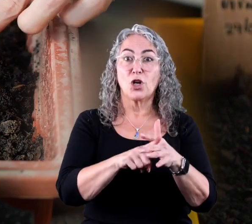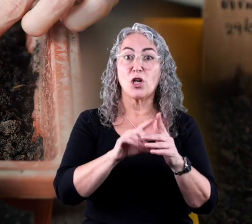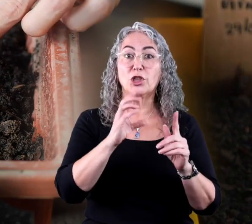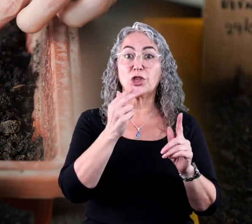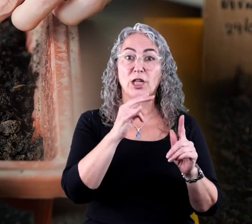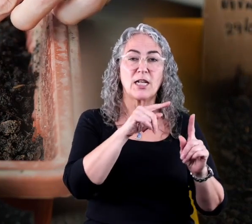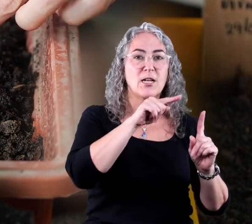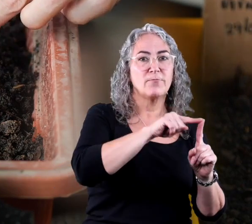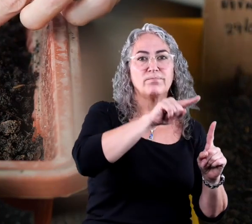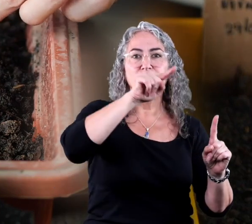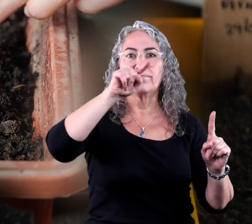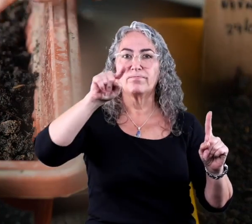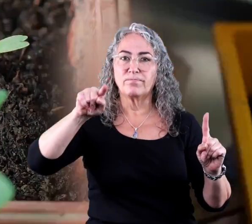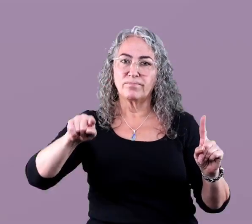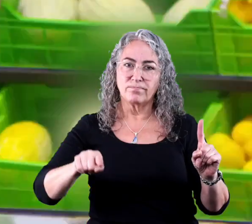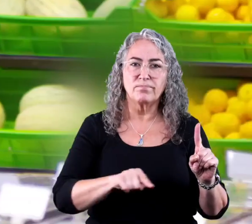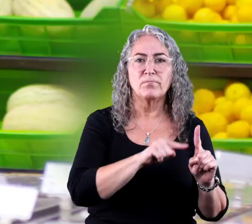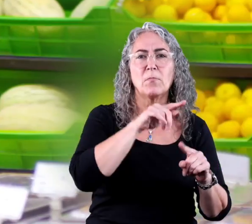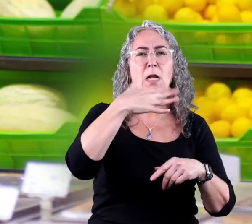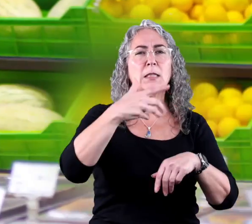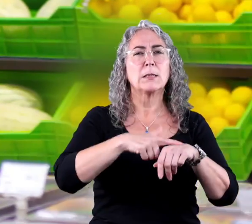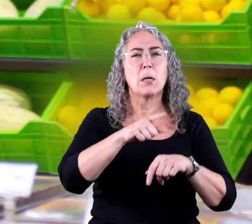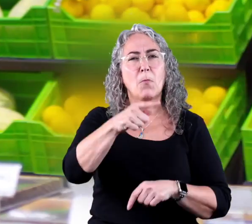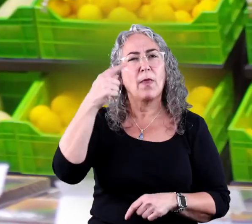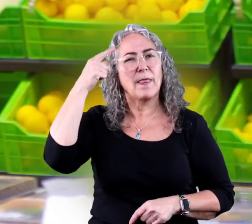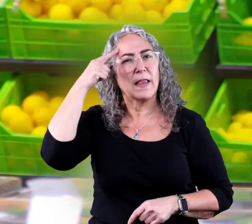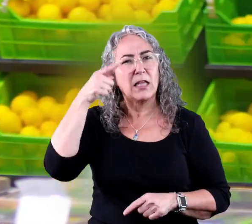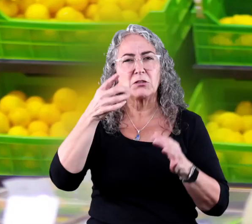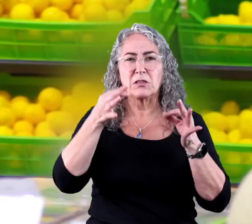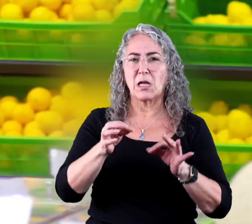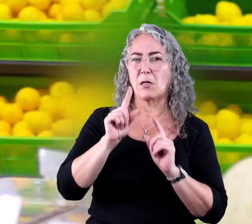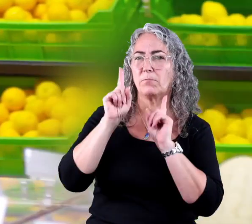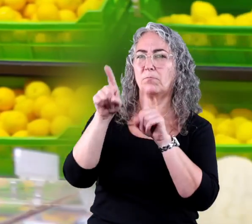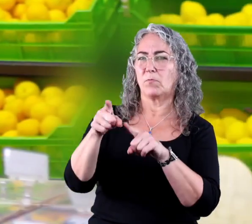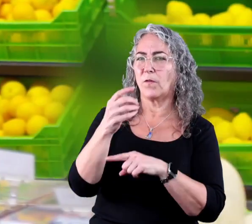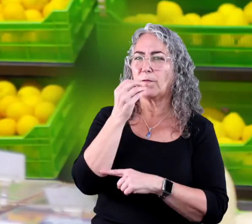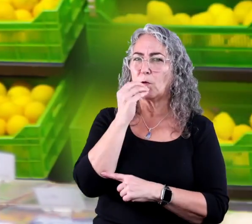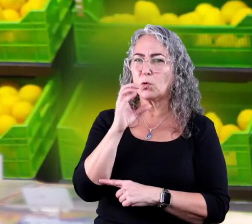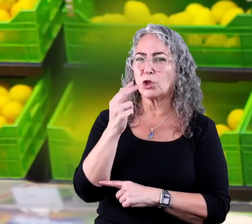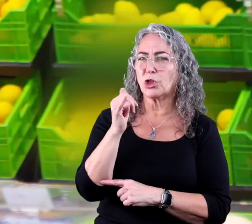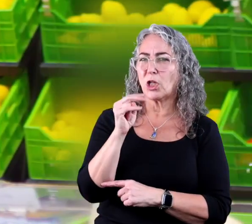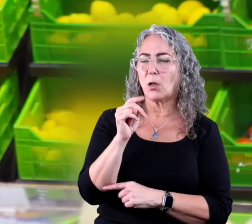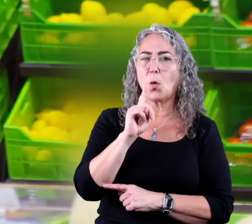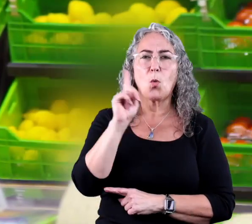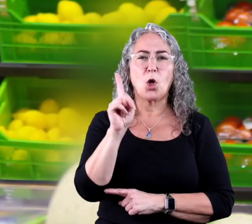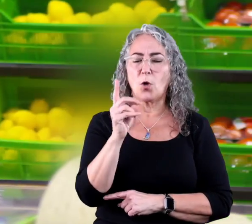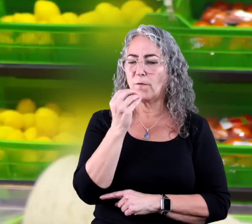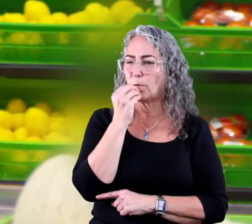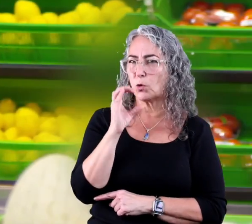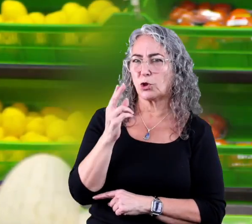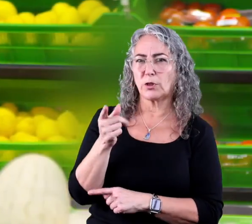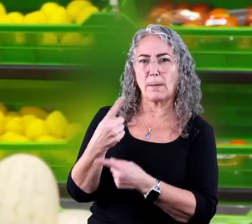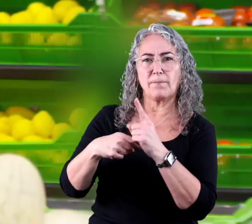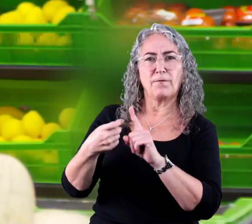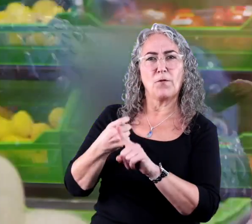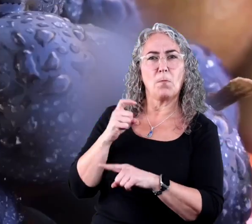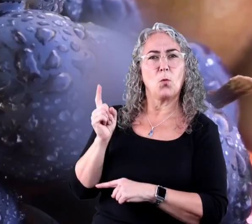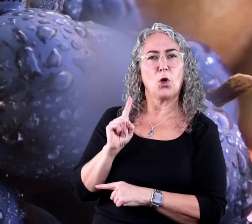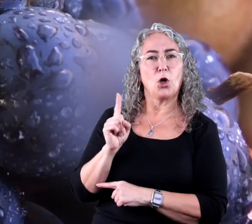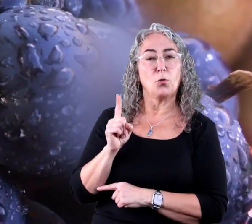all over again. The next time you decide what to eat, think of the food chain and where your food came from.